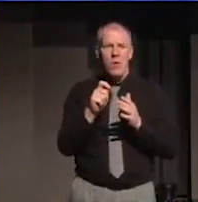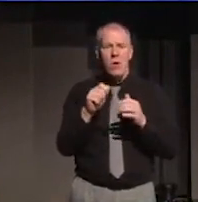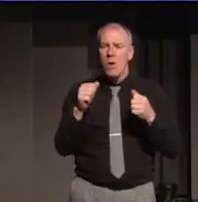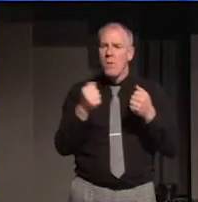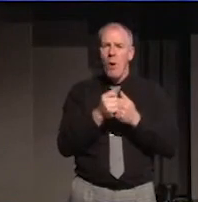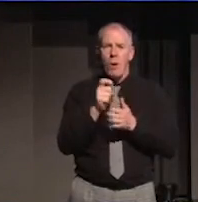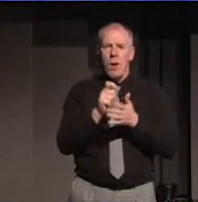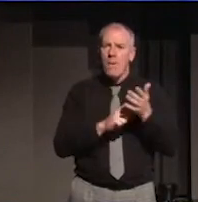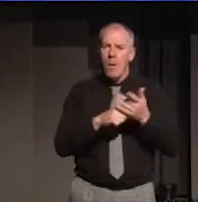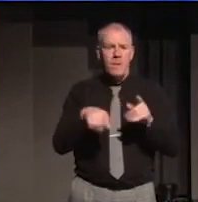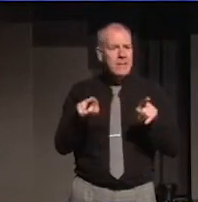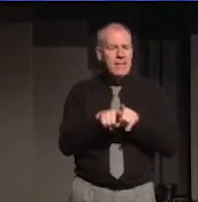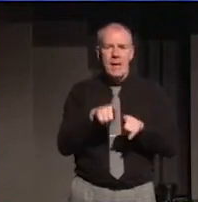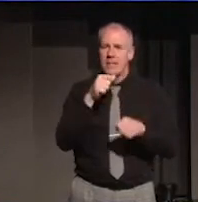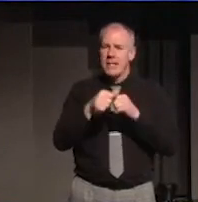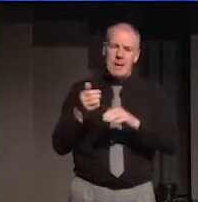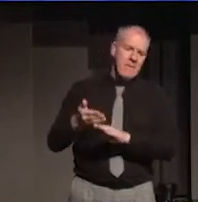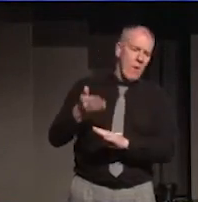no matter the result.